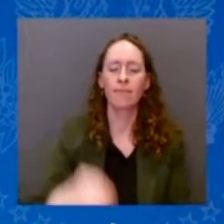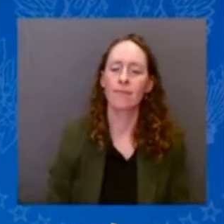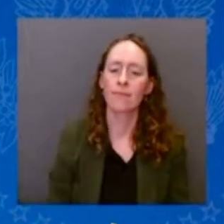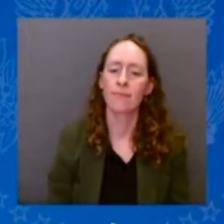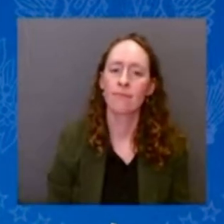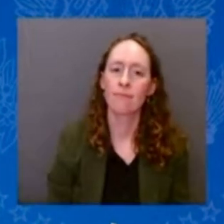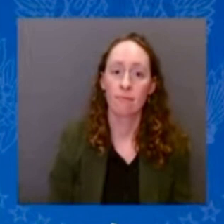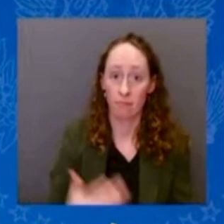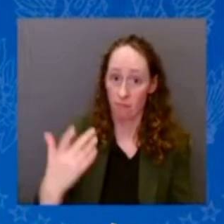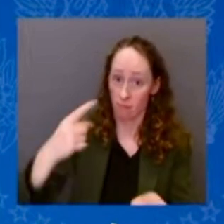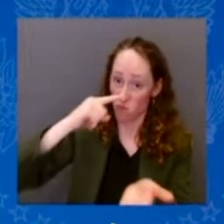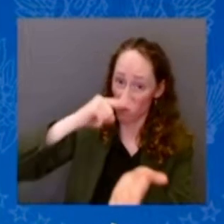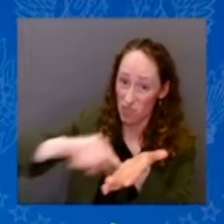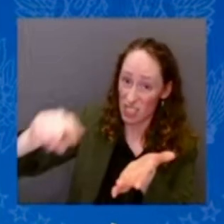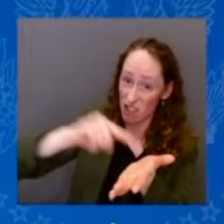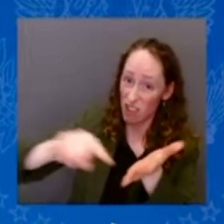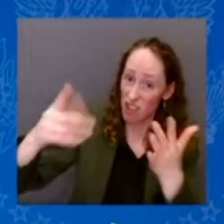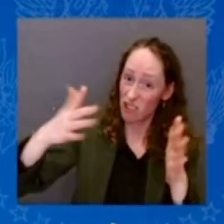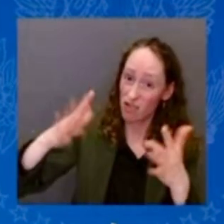.7%.